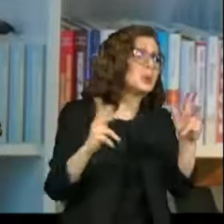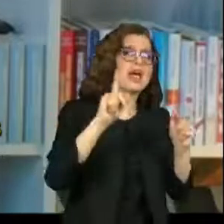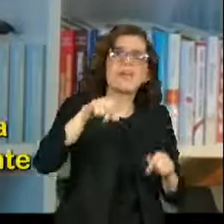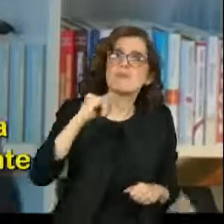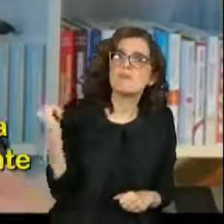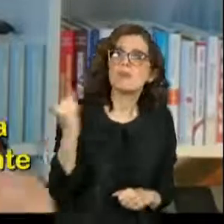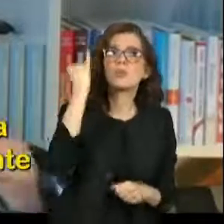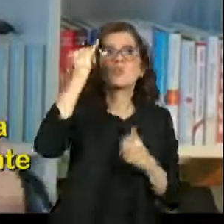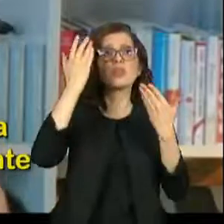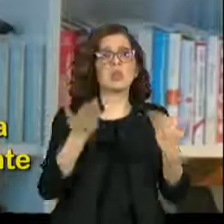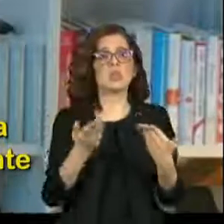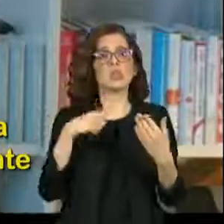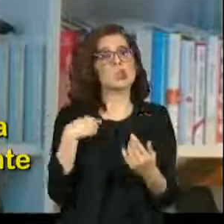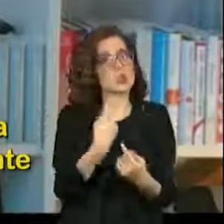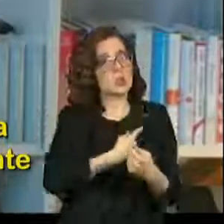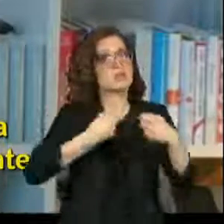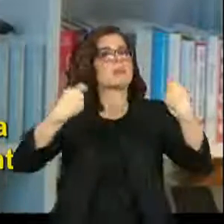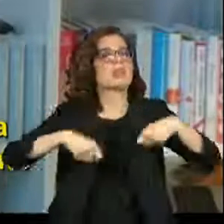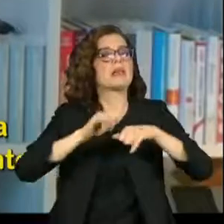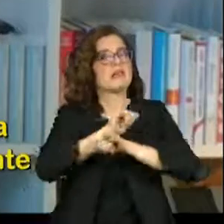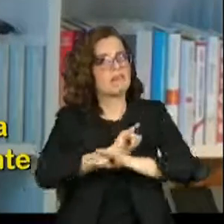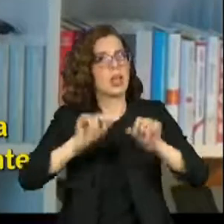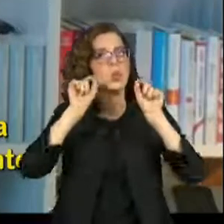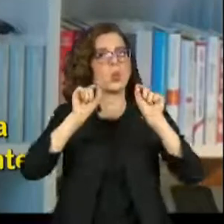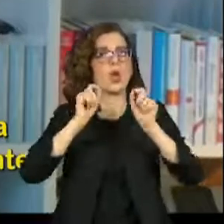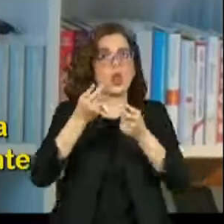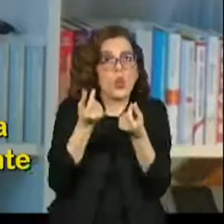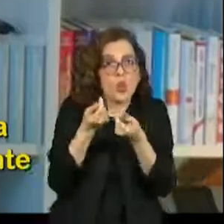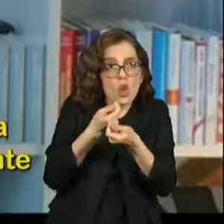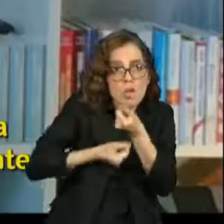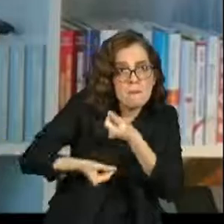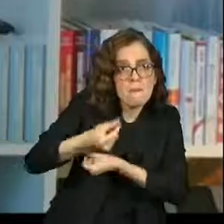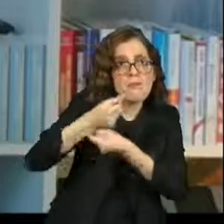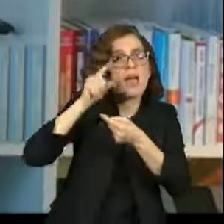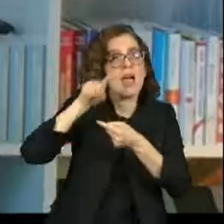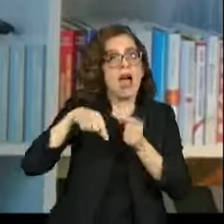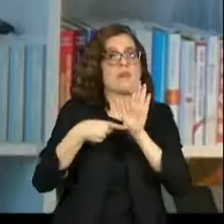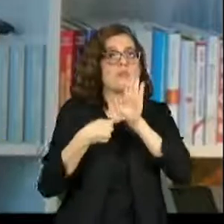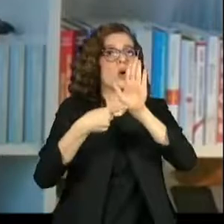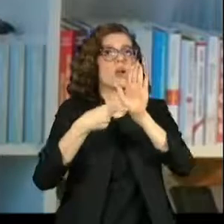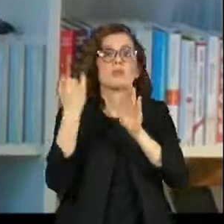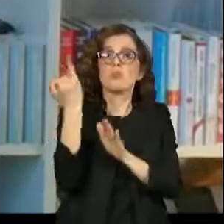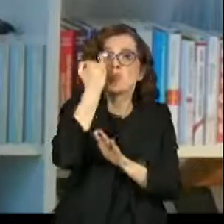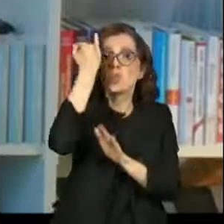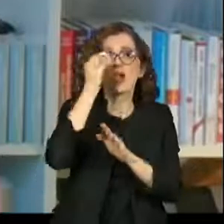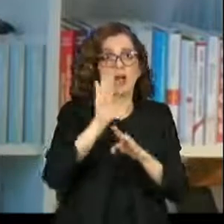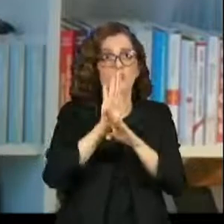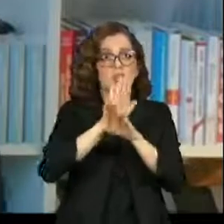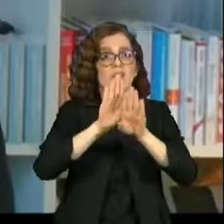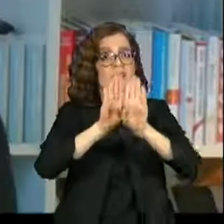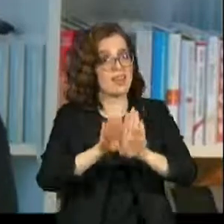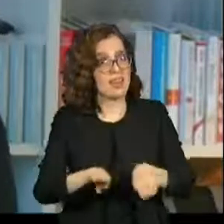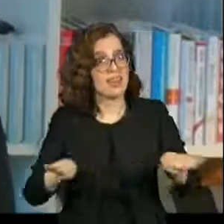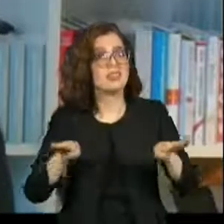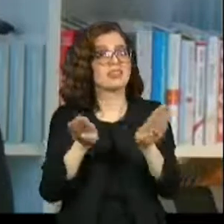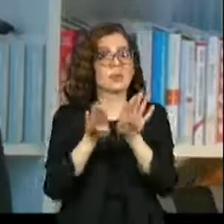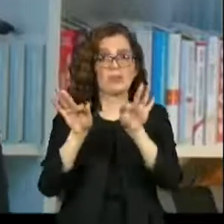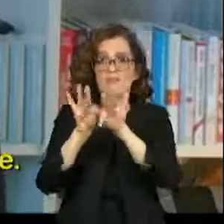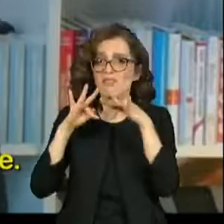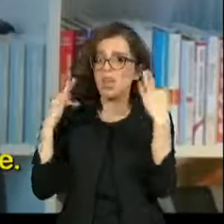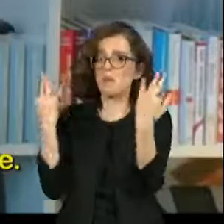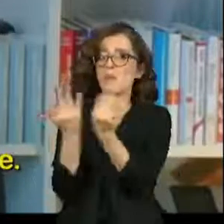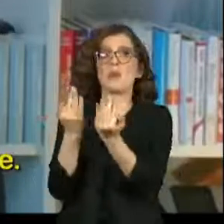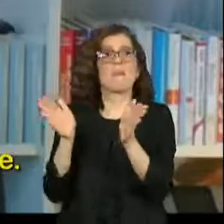important to all of us. And so I think we need to talk about economics in ways that makes it more attractive, particularly to children from poorer